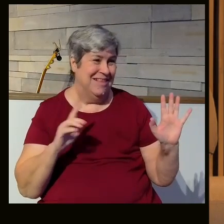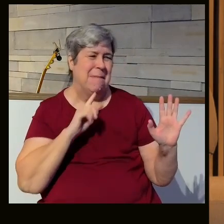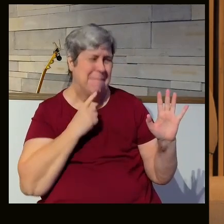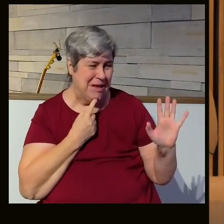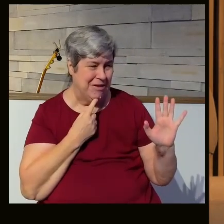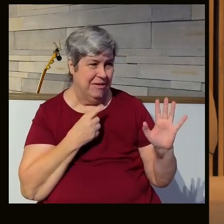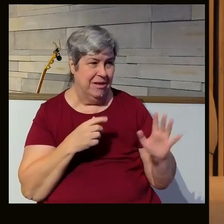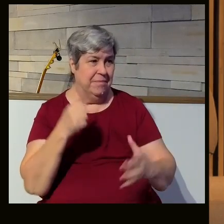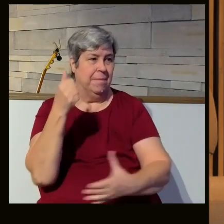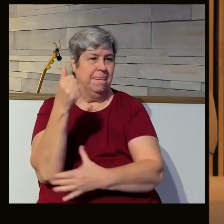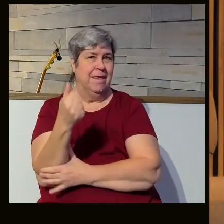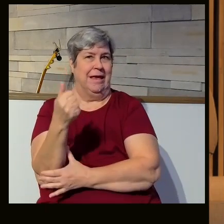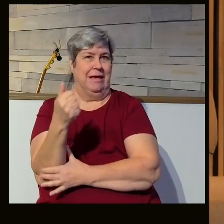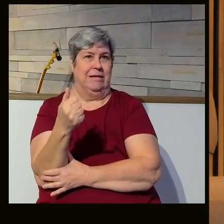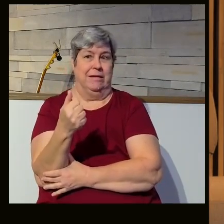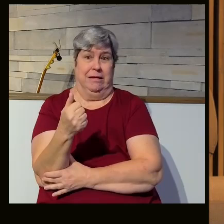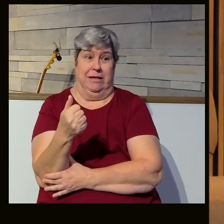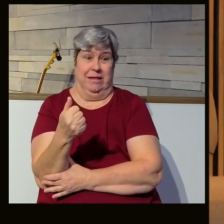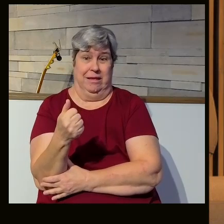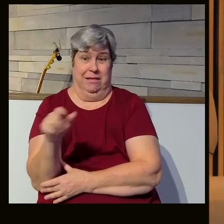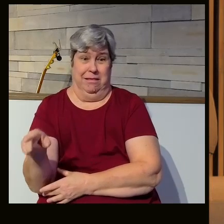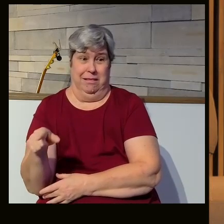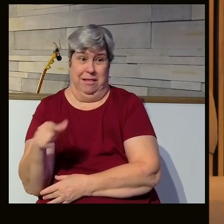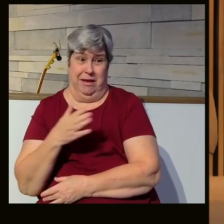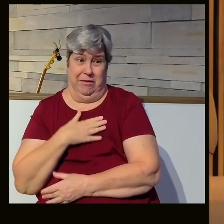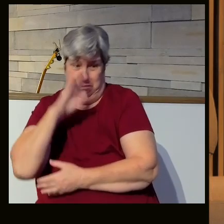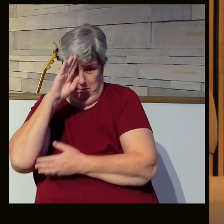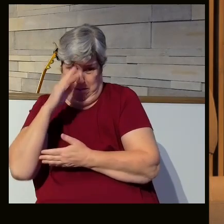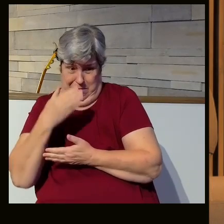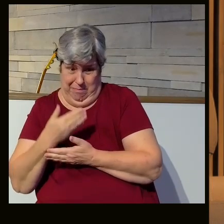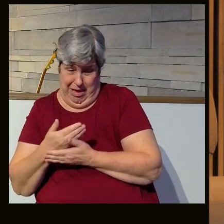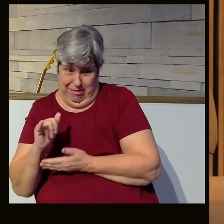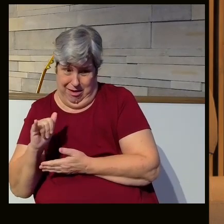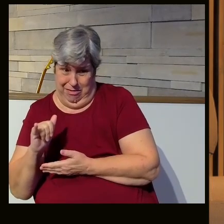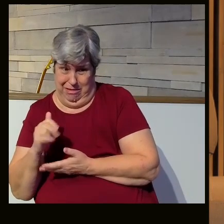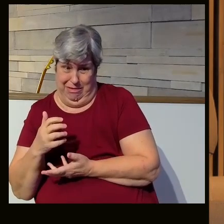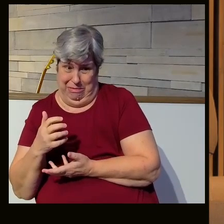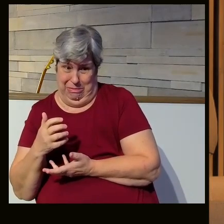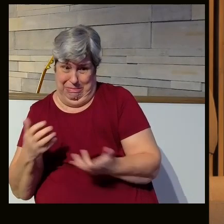And Abraham, it's his son. How can I do this to my son?